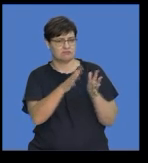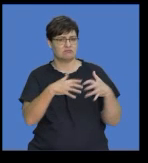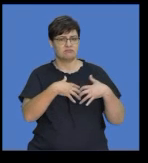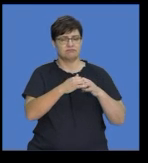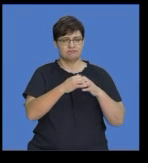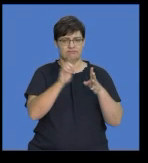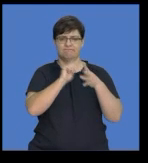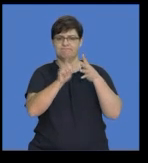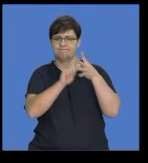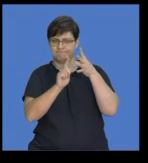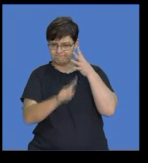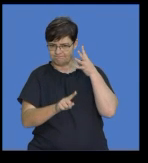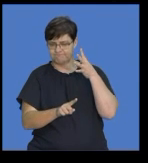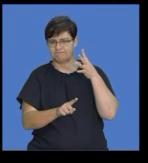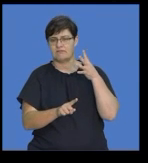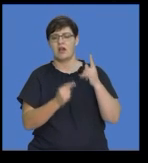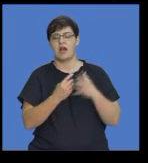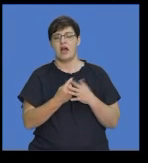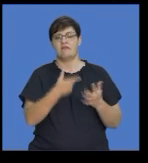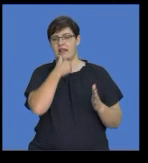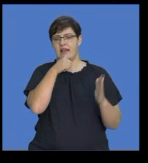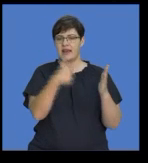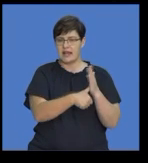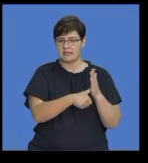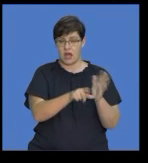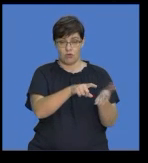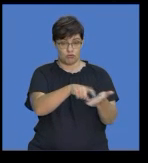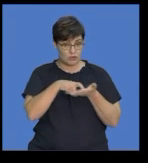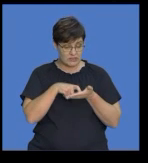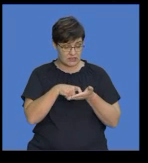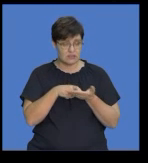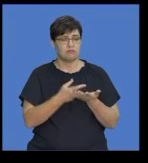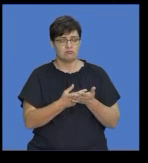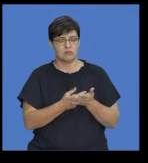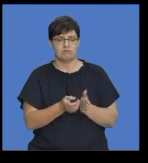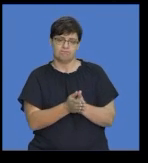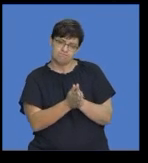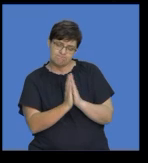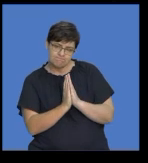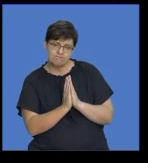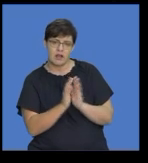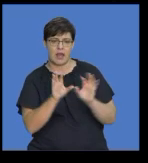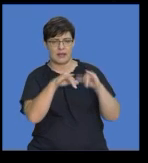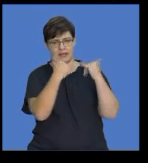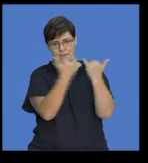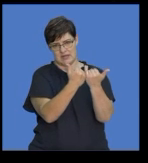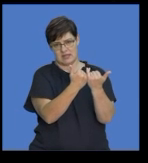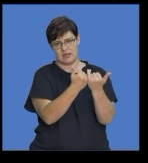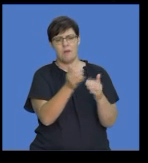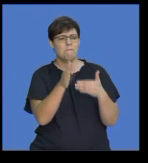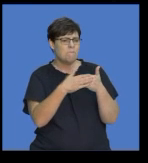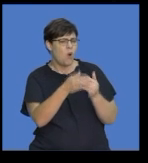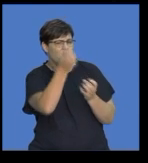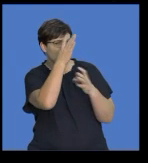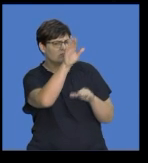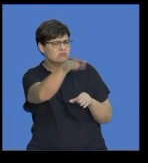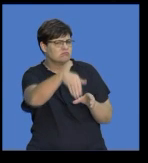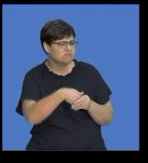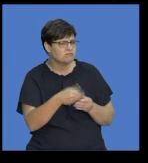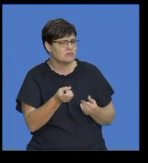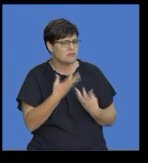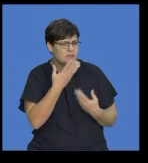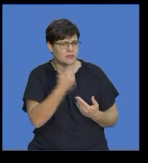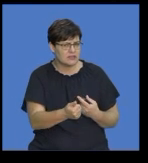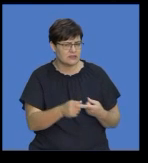made up of different types of formal letters. You have a letter of request where you could send a letter of request to a company requesting more information.